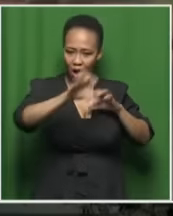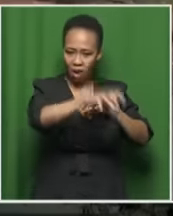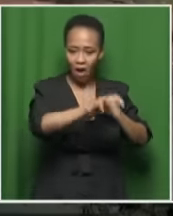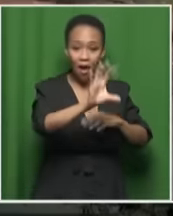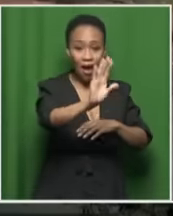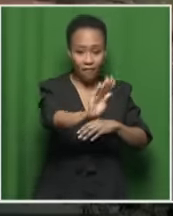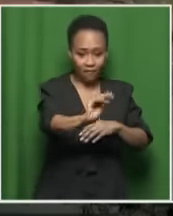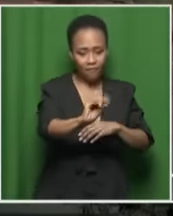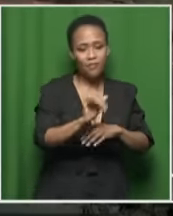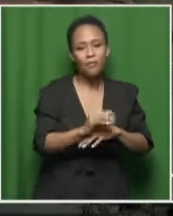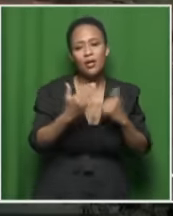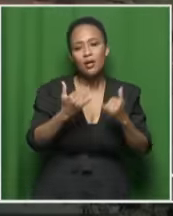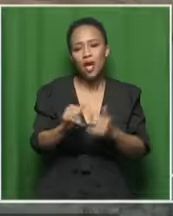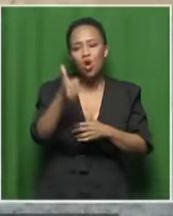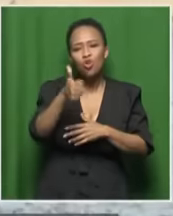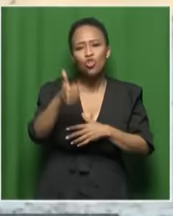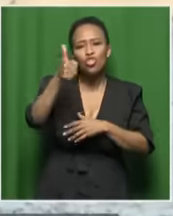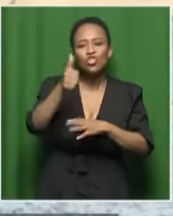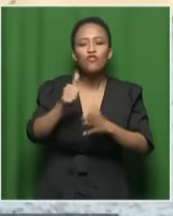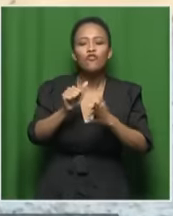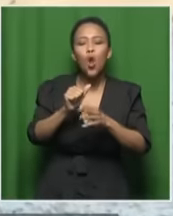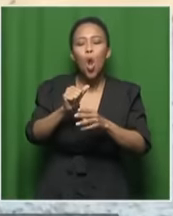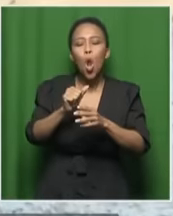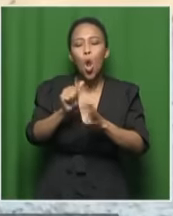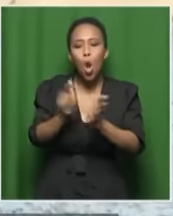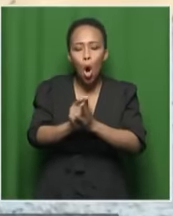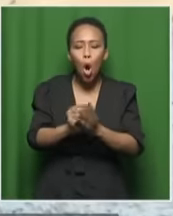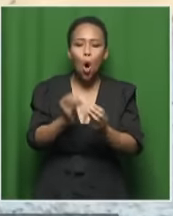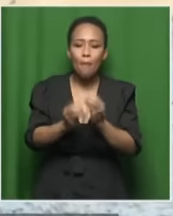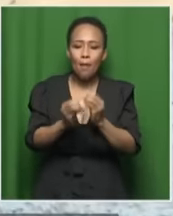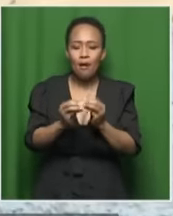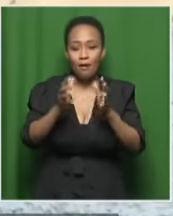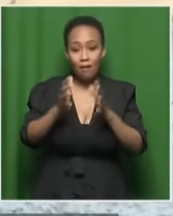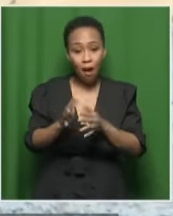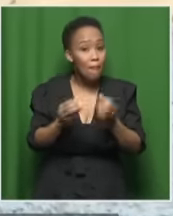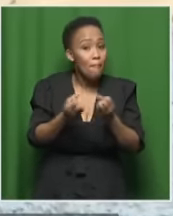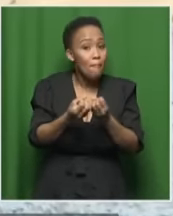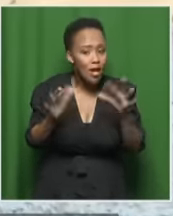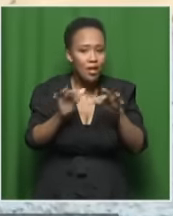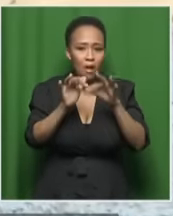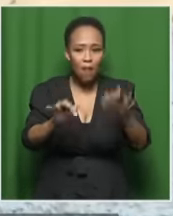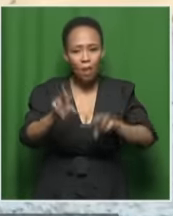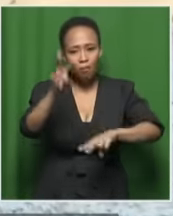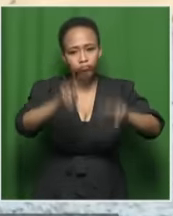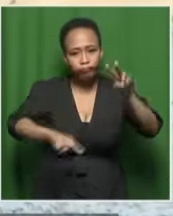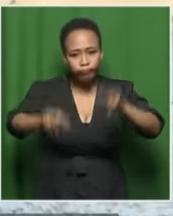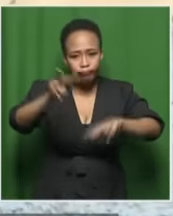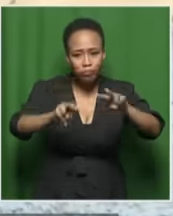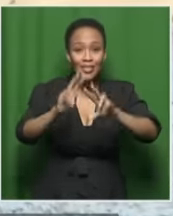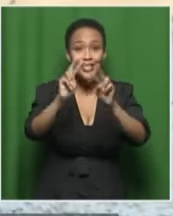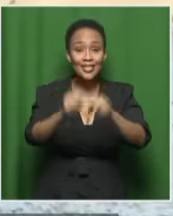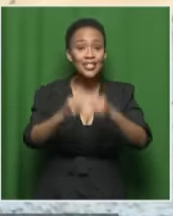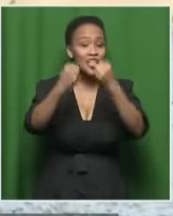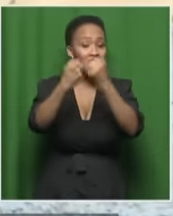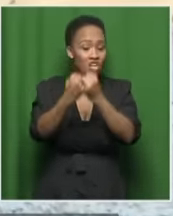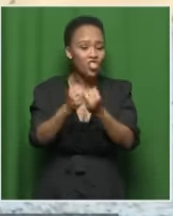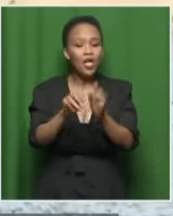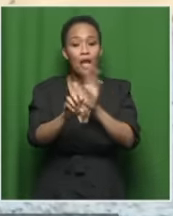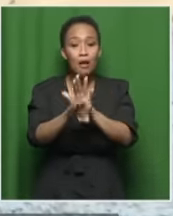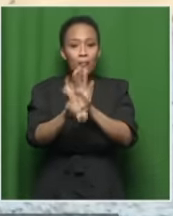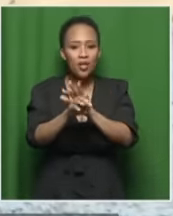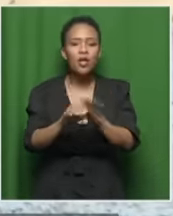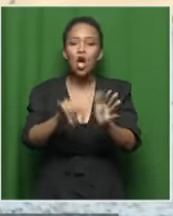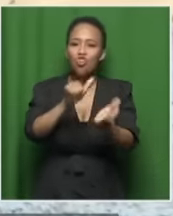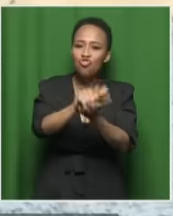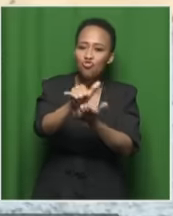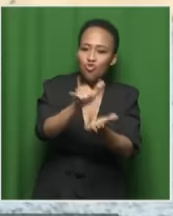chief lawmaker, as I indicated, Sakina. So many people certainly also monitoring some of the international media. I think it was the New York Times as well